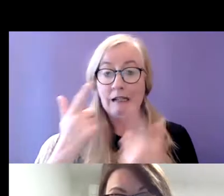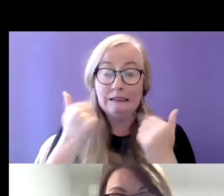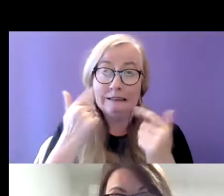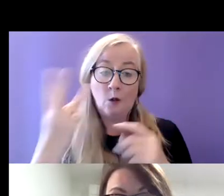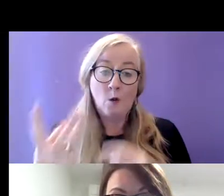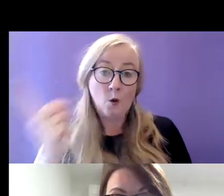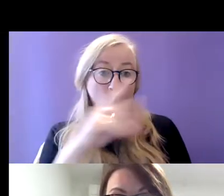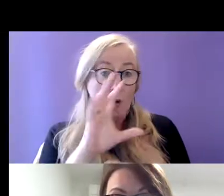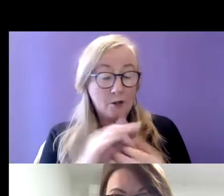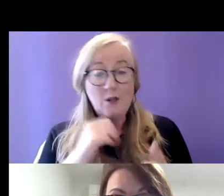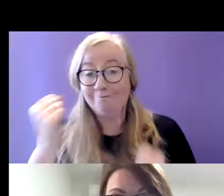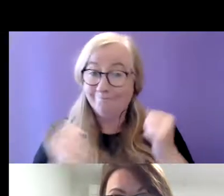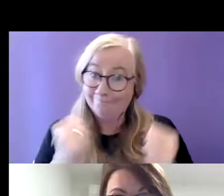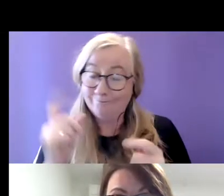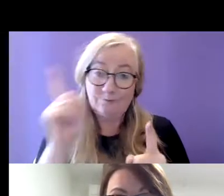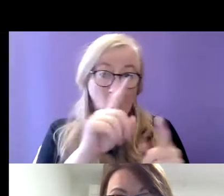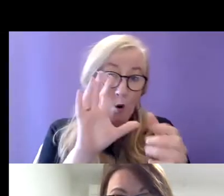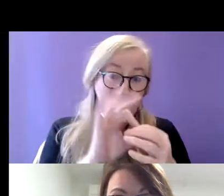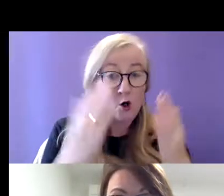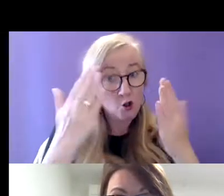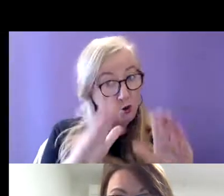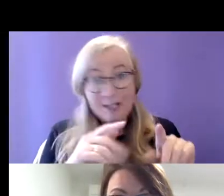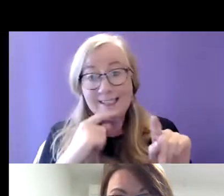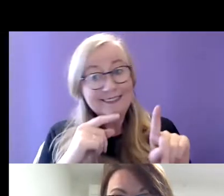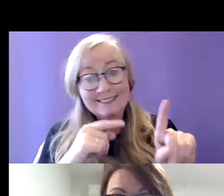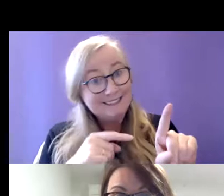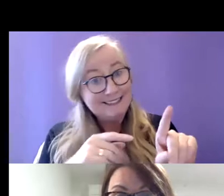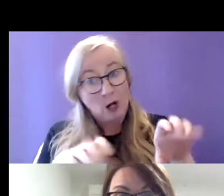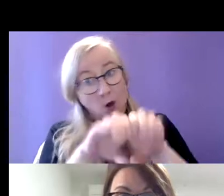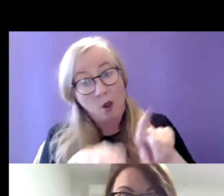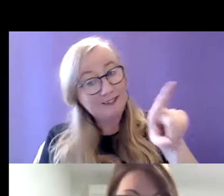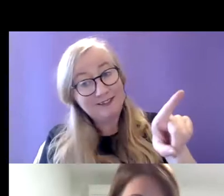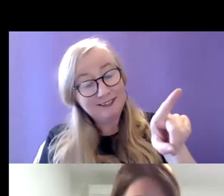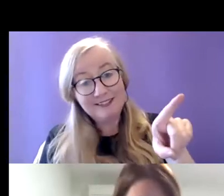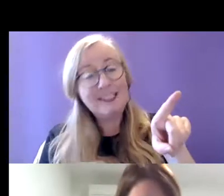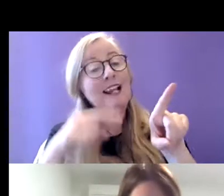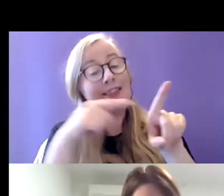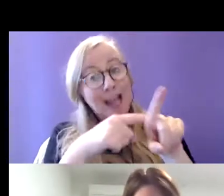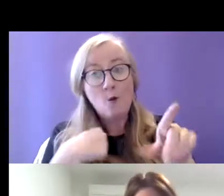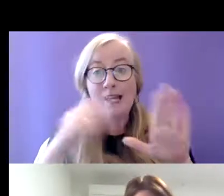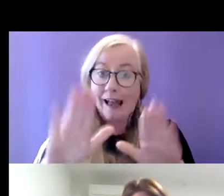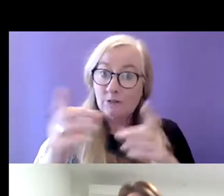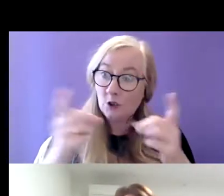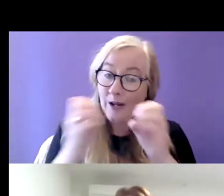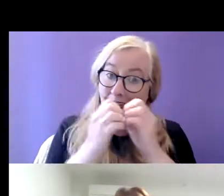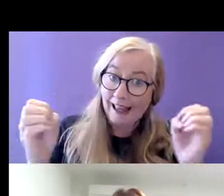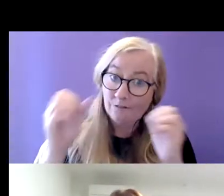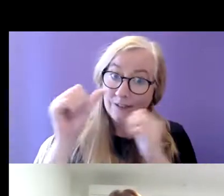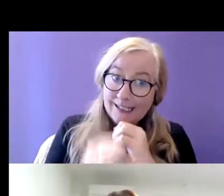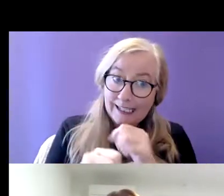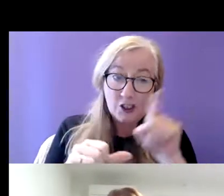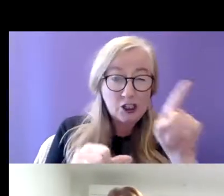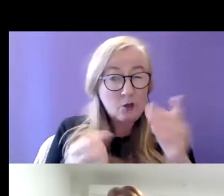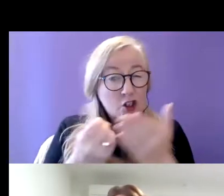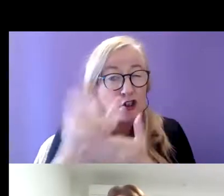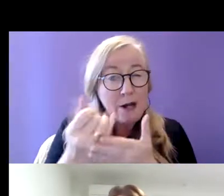So we are running to the home where we have lived to show him that we can't, that it is closed. That is something we were doing every day. And this is describing how